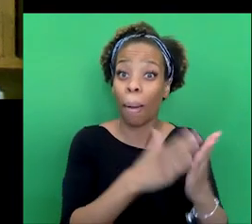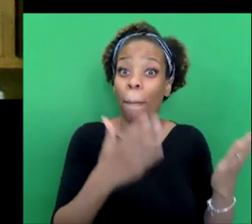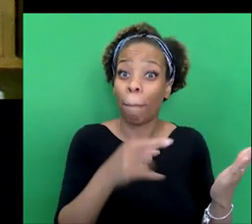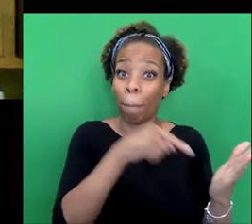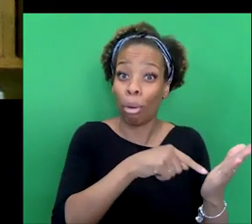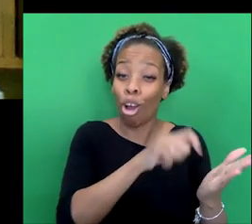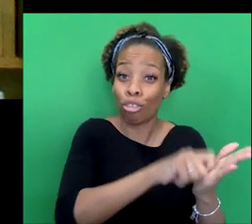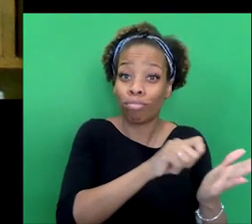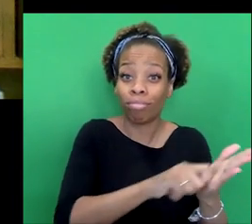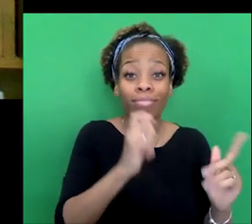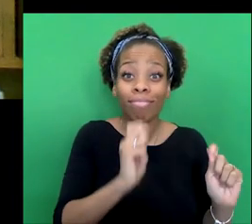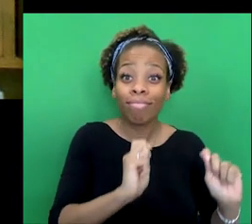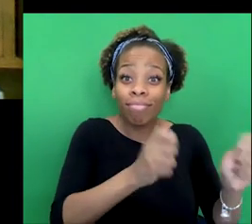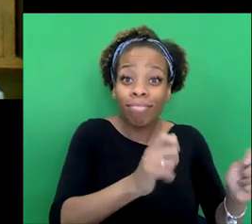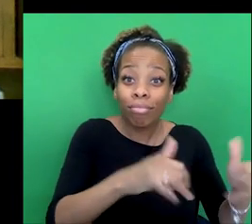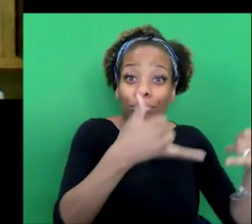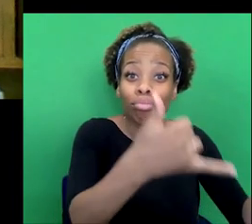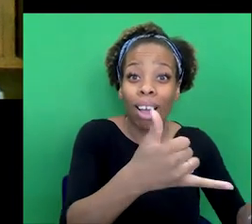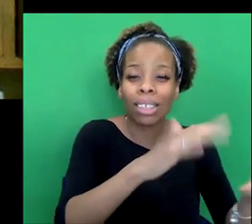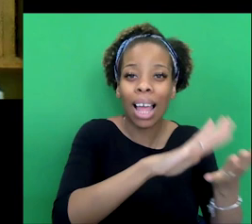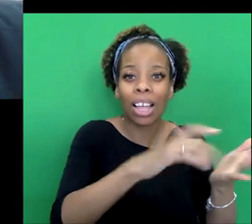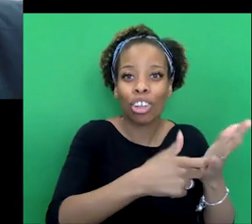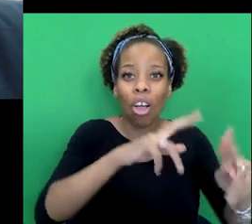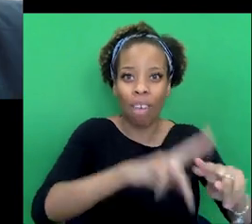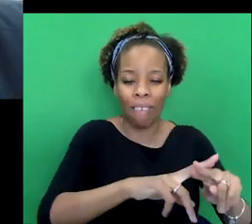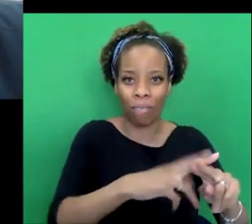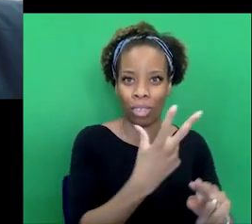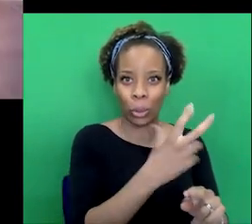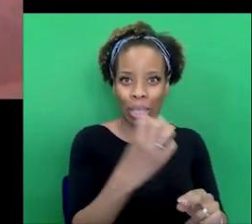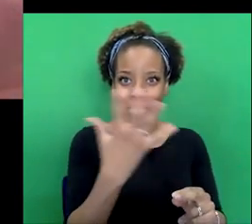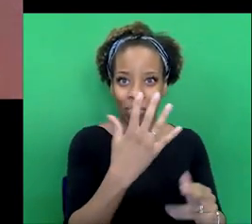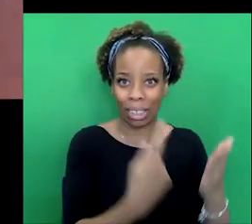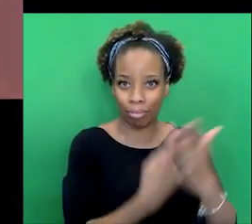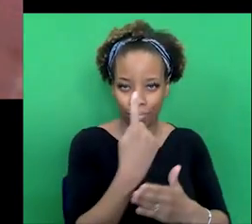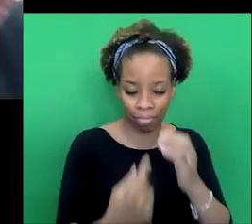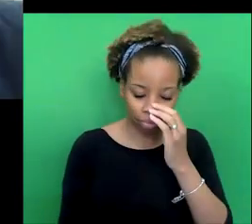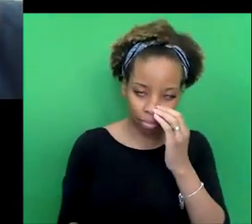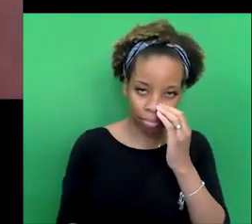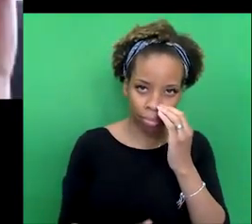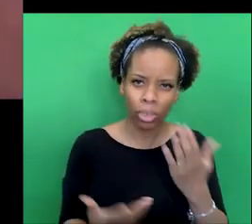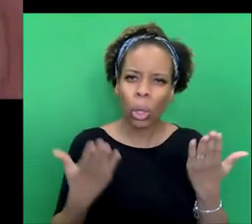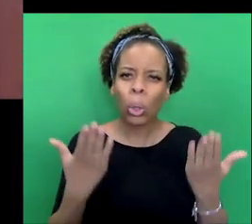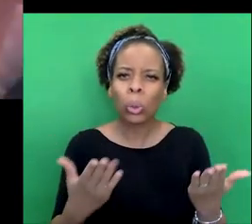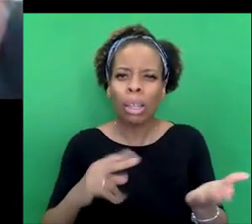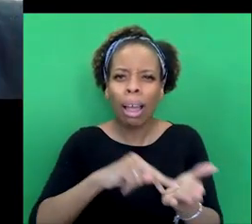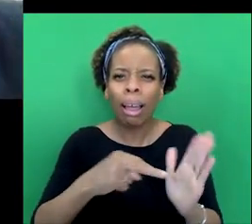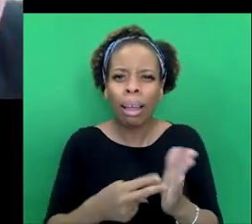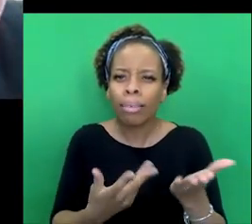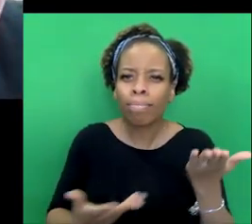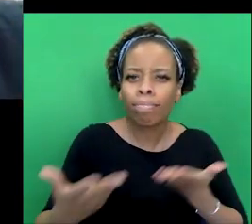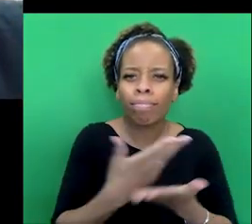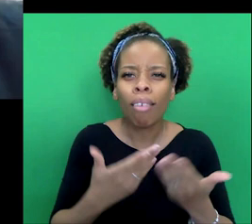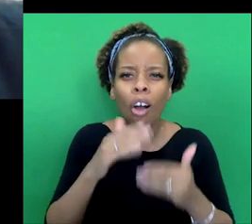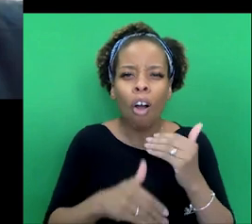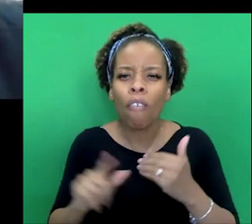awarded the HRF Keating Prize in 2015. Now, our purpose today is to use Doyle's life